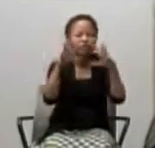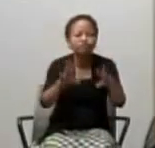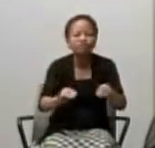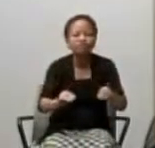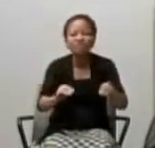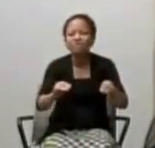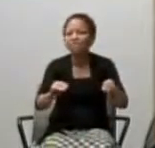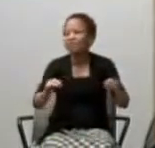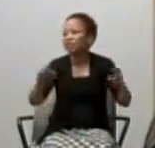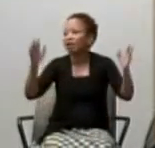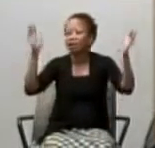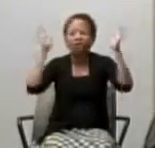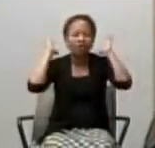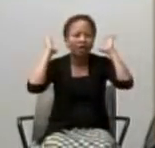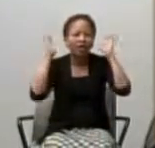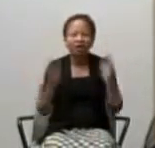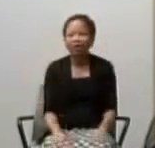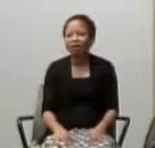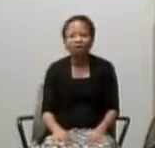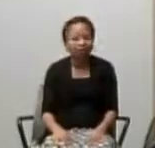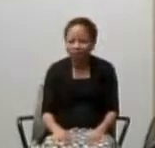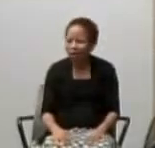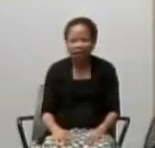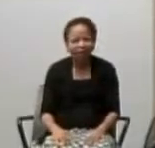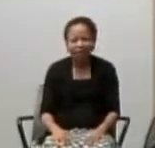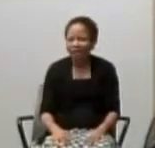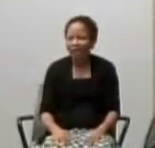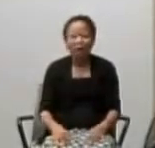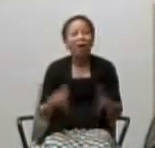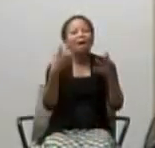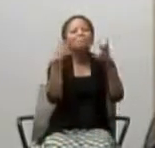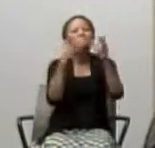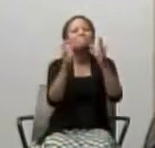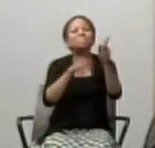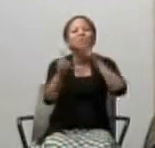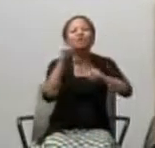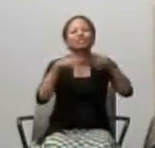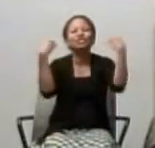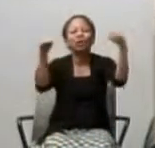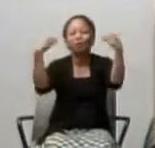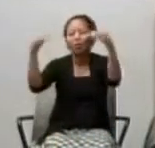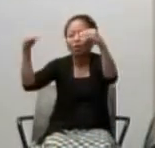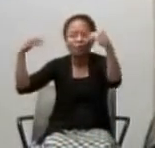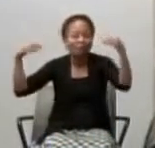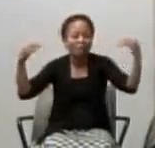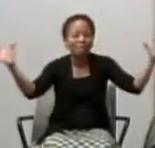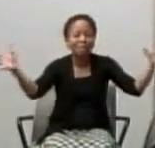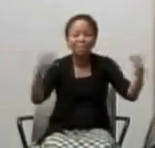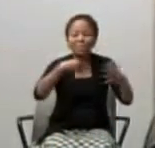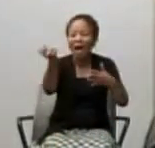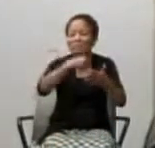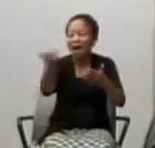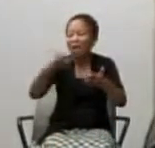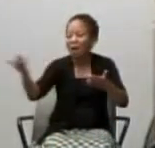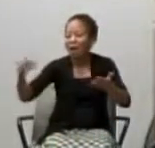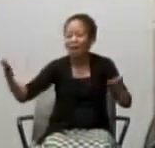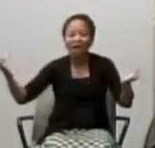one ought to reflect in some small way